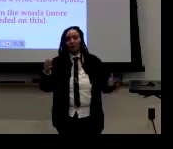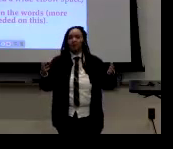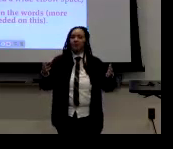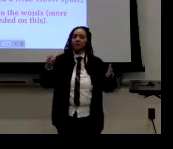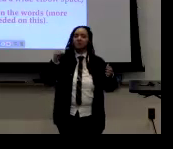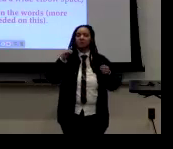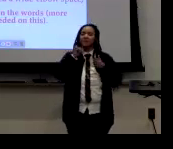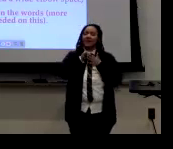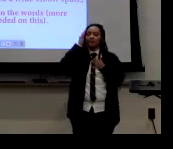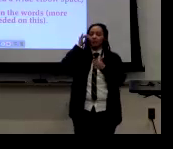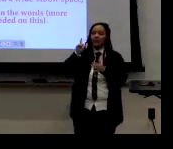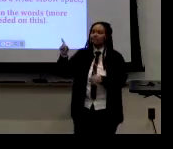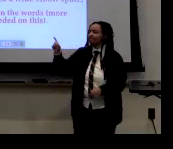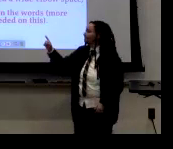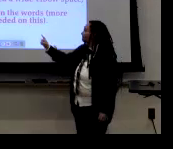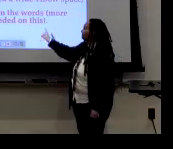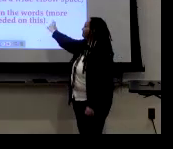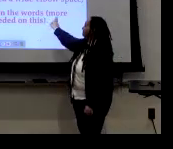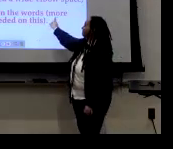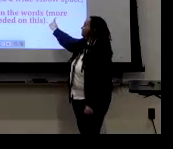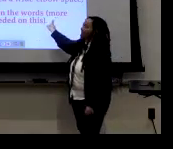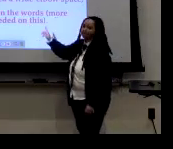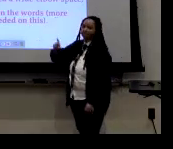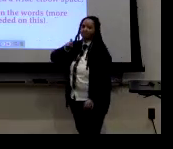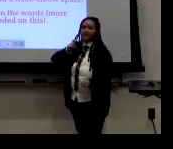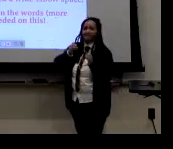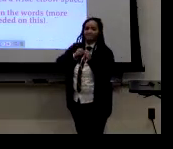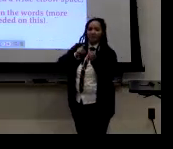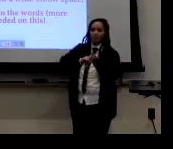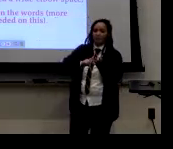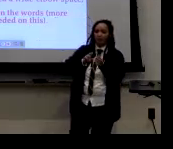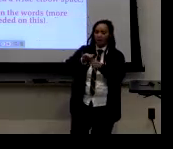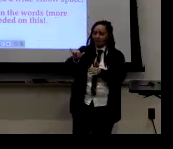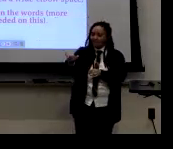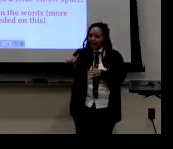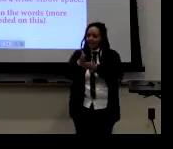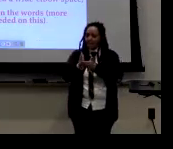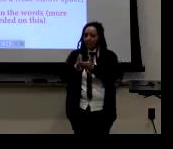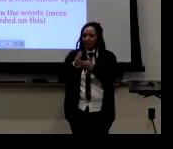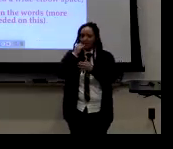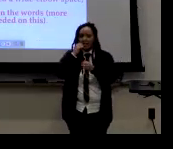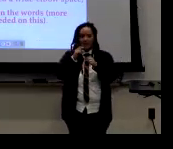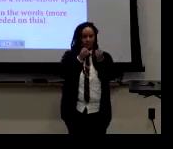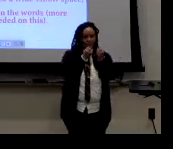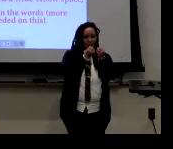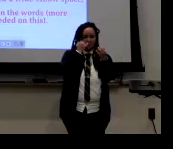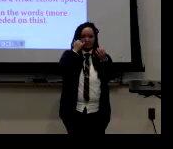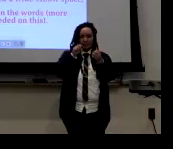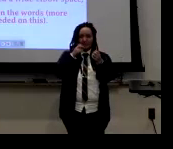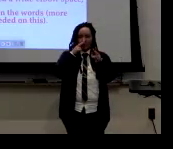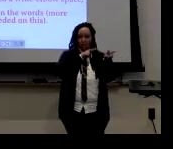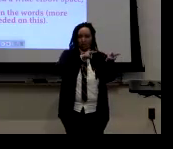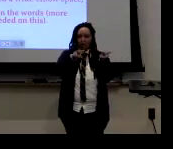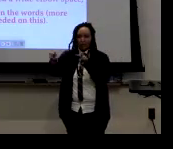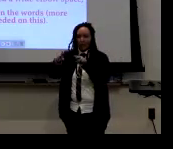but it's a pronoun. So that's why, um, it depends on the sign and there has to be more research done,